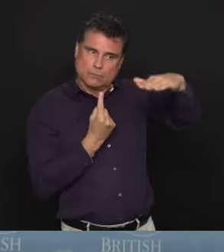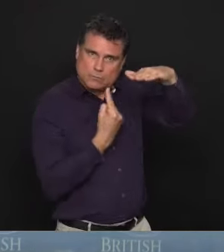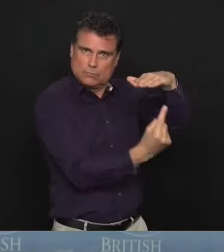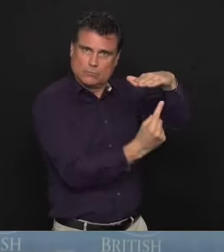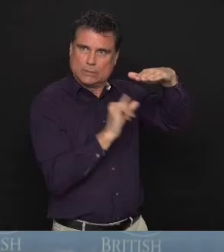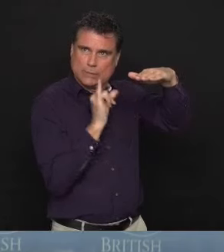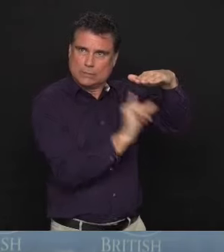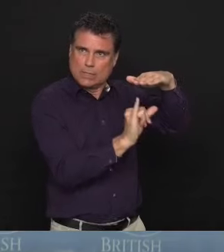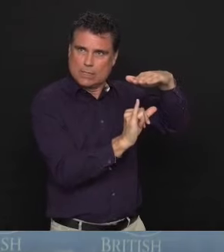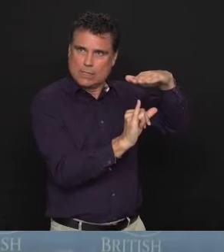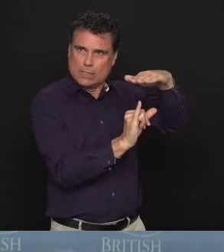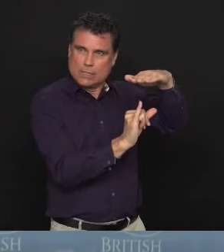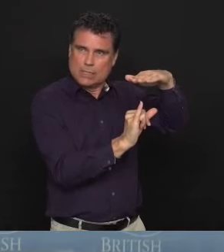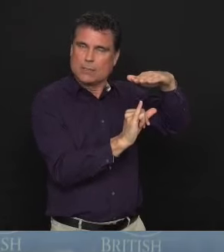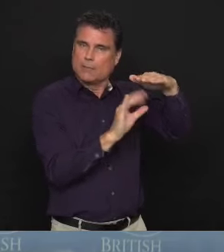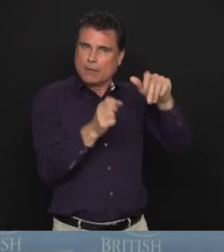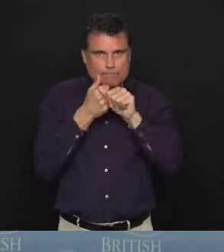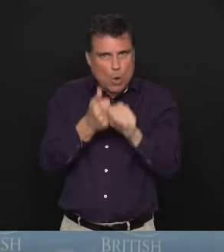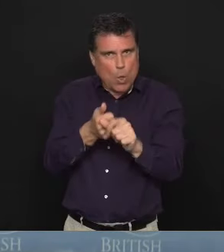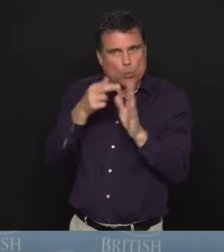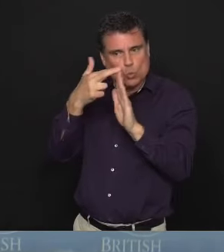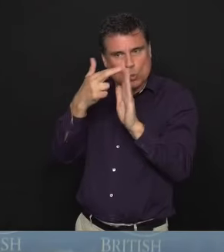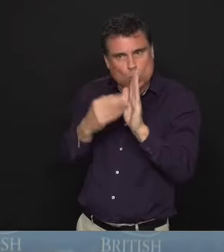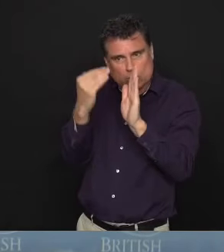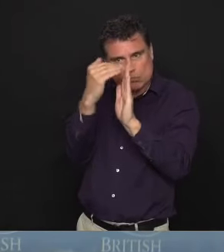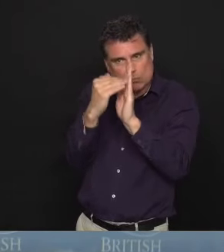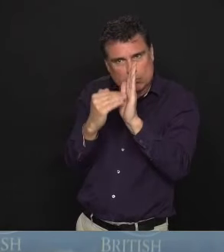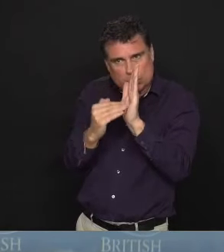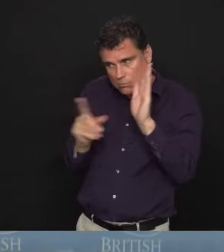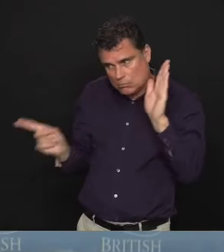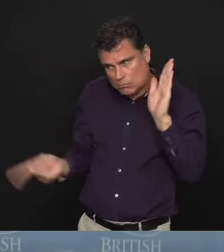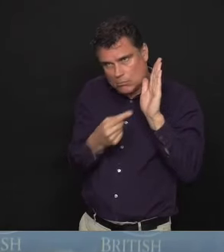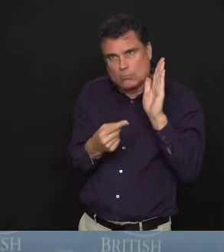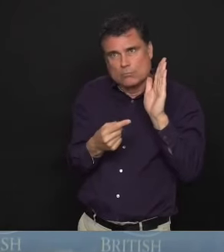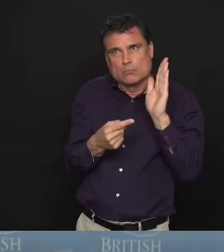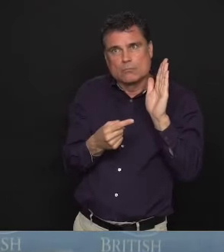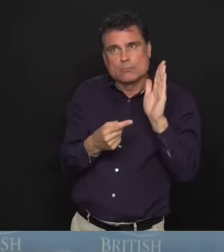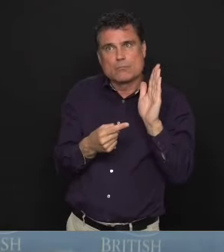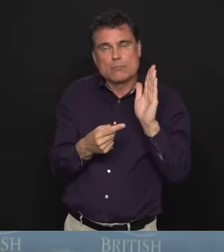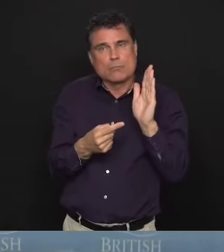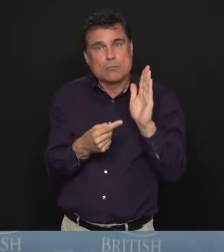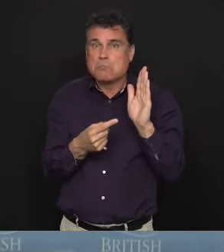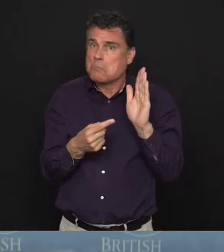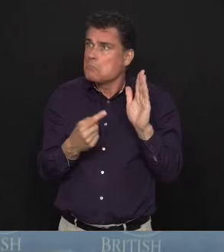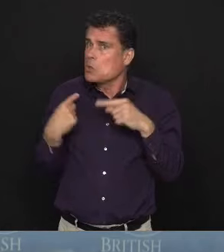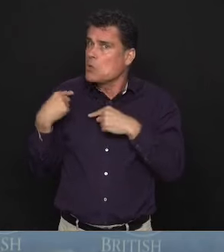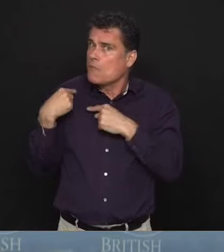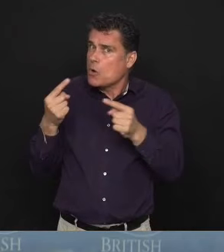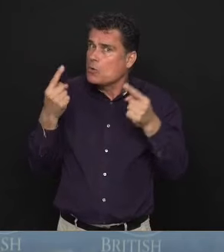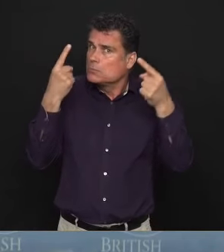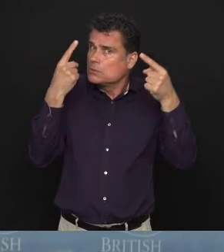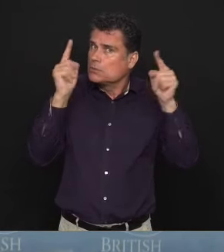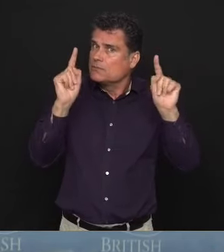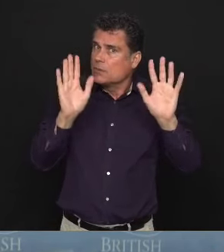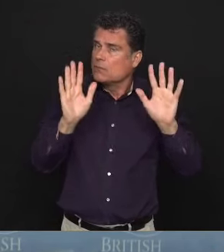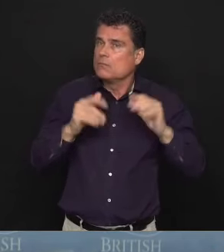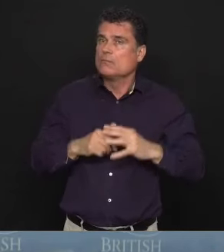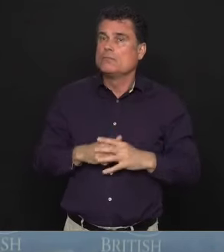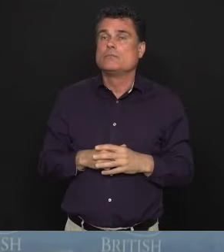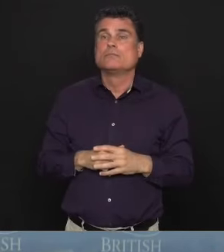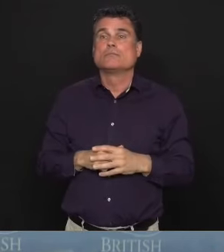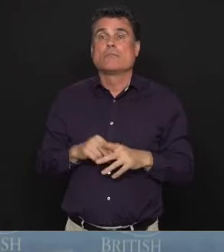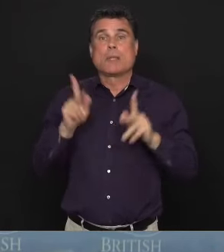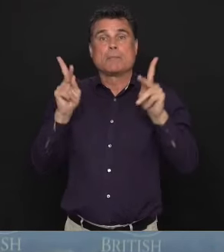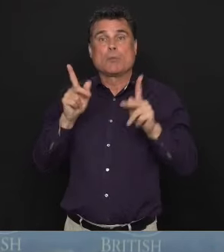in place. And that enforcement at the border has been working extremely well. We have the majority of people, in fact, do have a